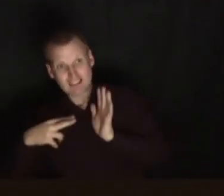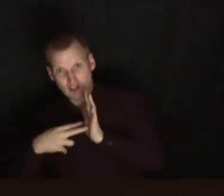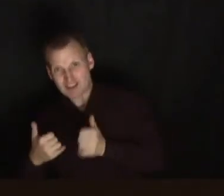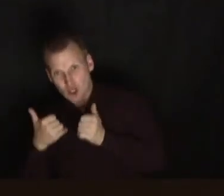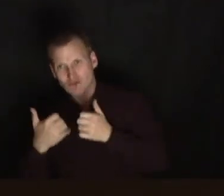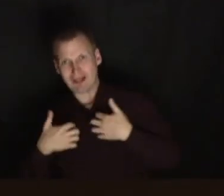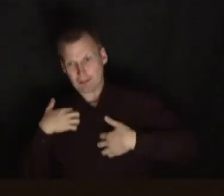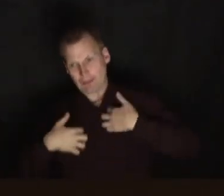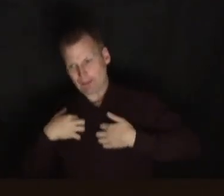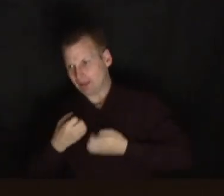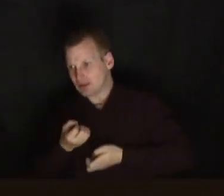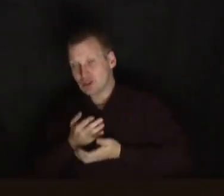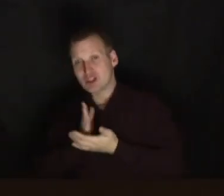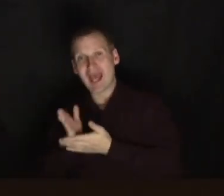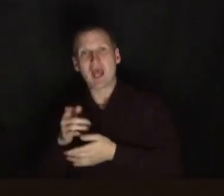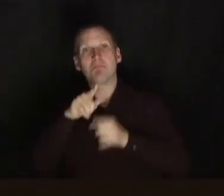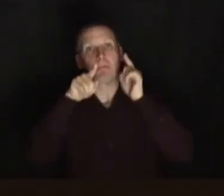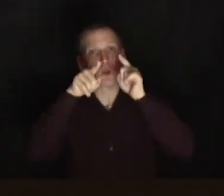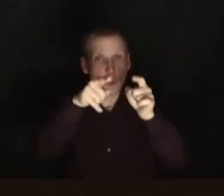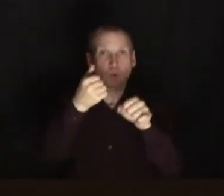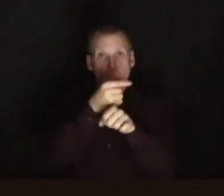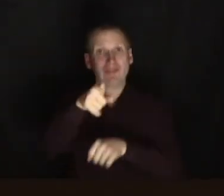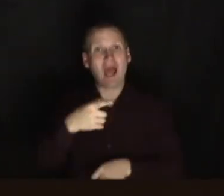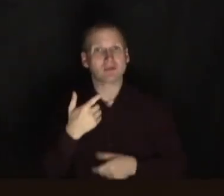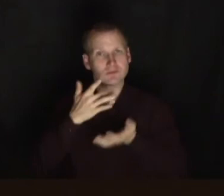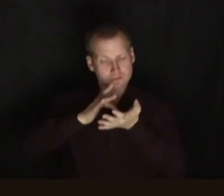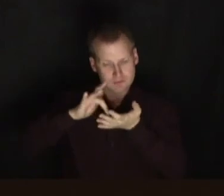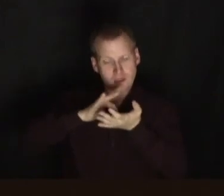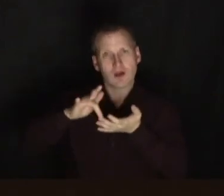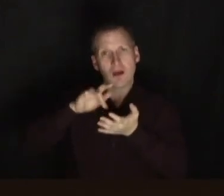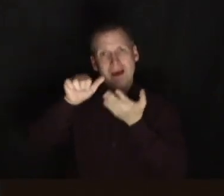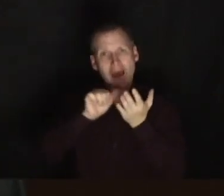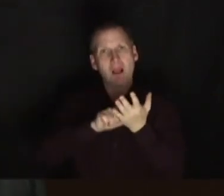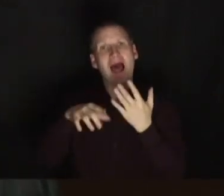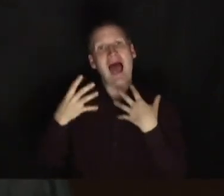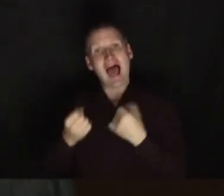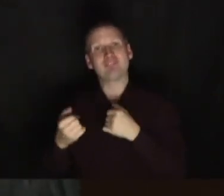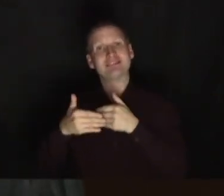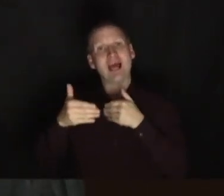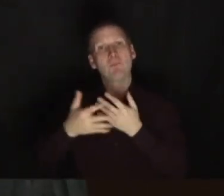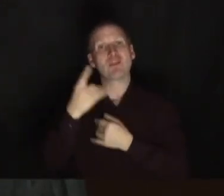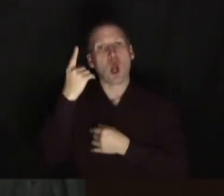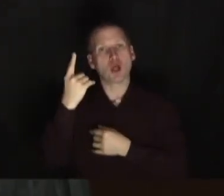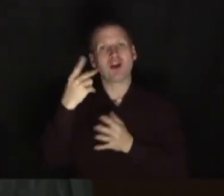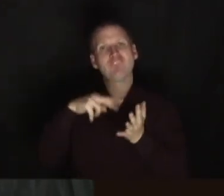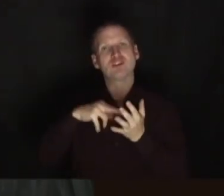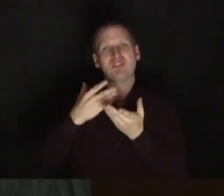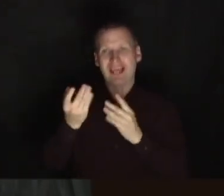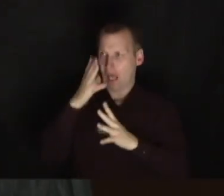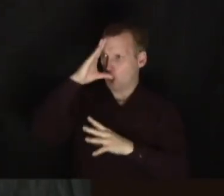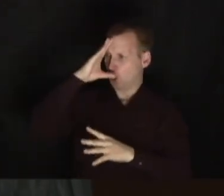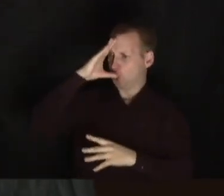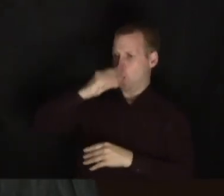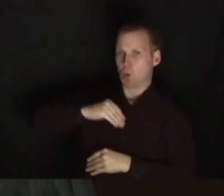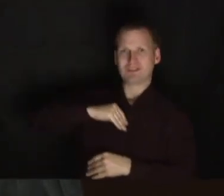encouraged me. Maybe you do something like that. Maybe you have some time with God. You get a verse for the day, a notification, something like that.